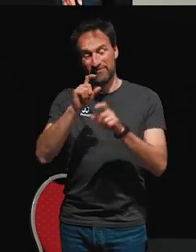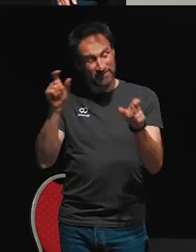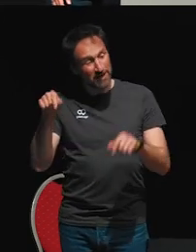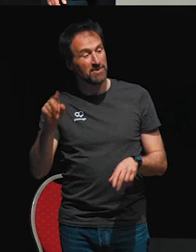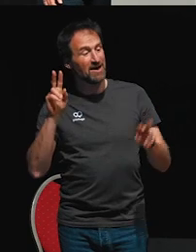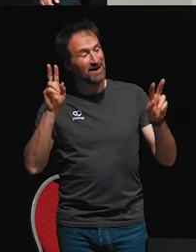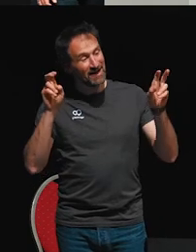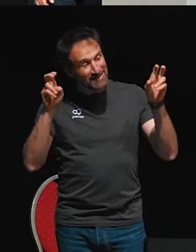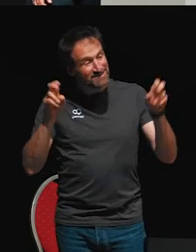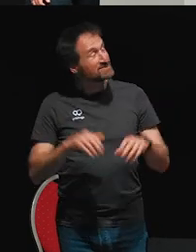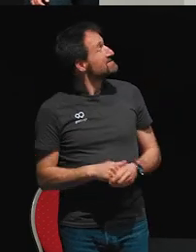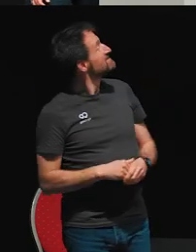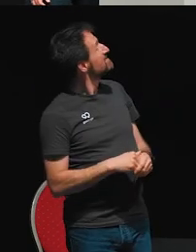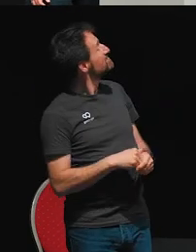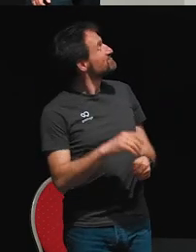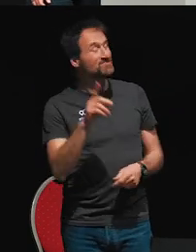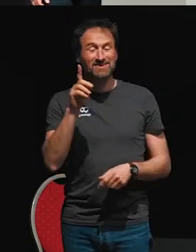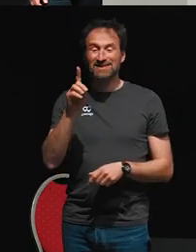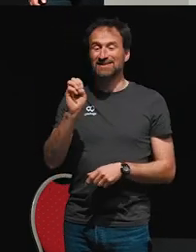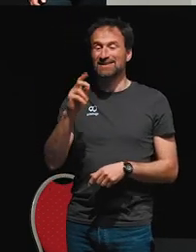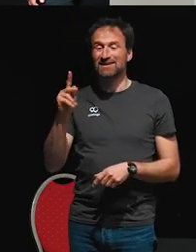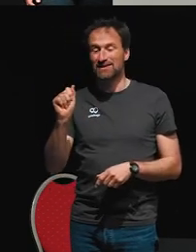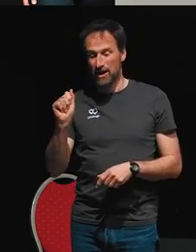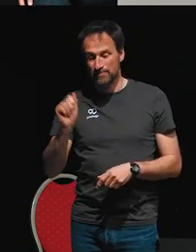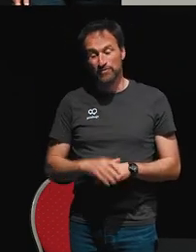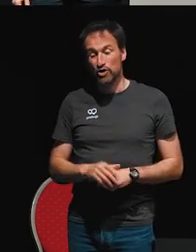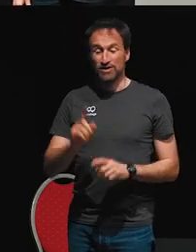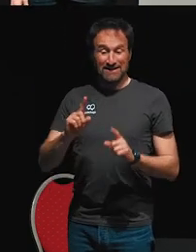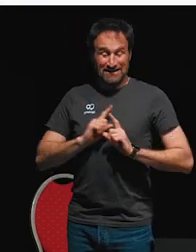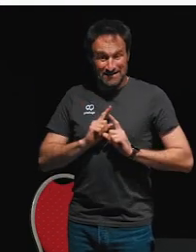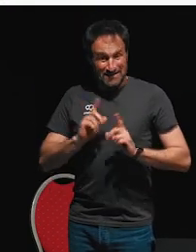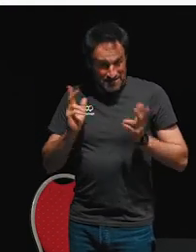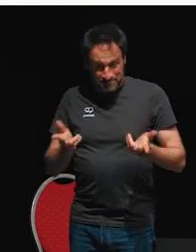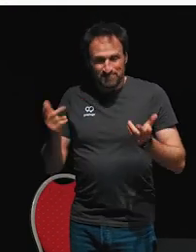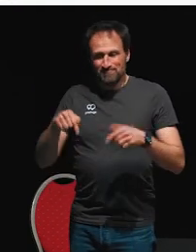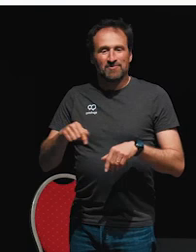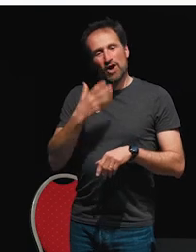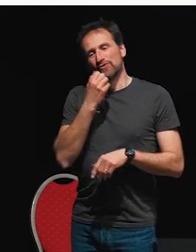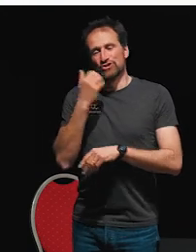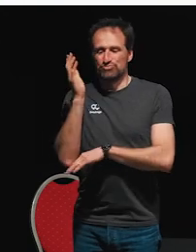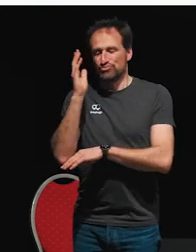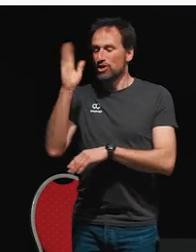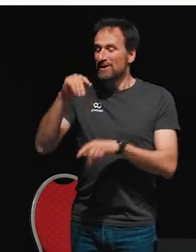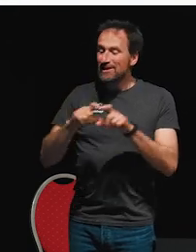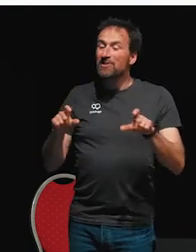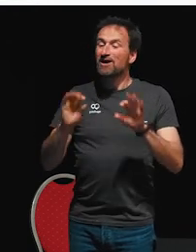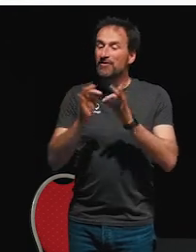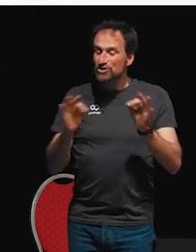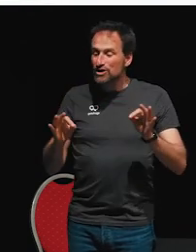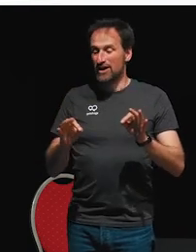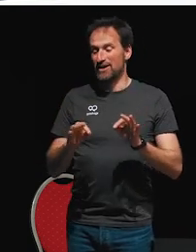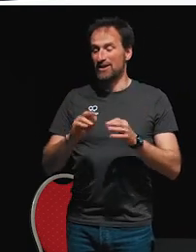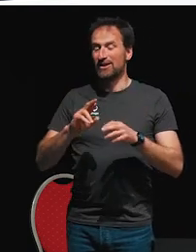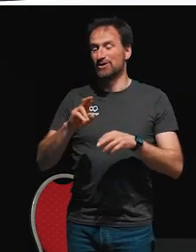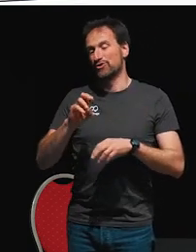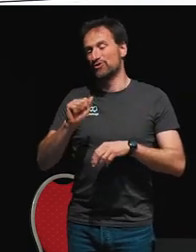and I want to talk to you today about functional reactive programming, or FRP. Before I do that, I just want to